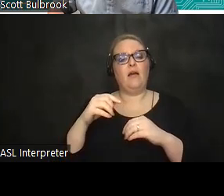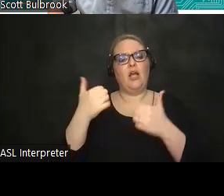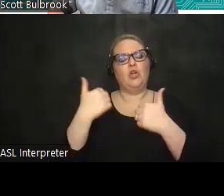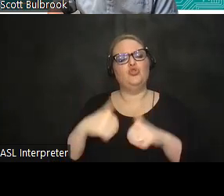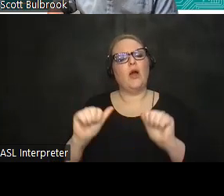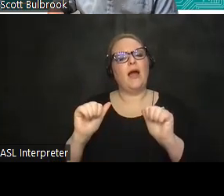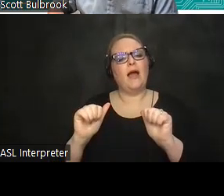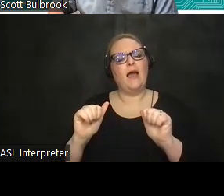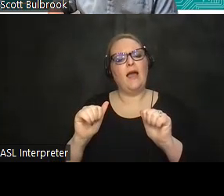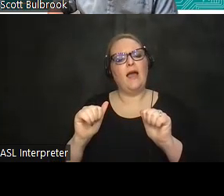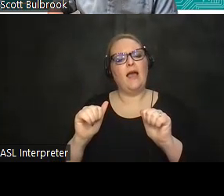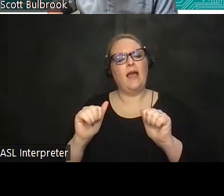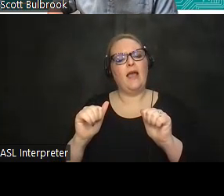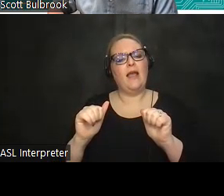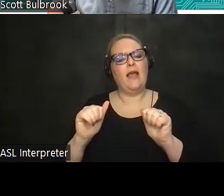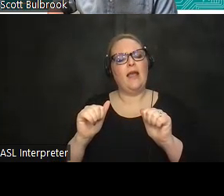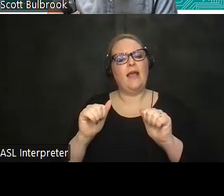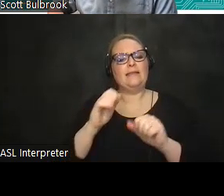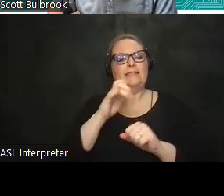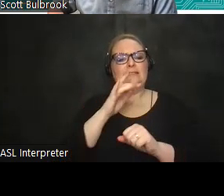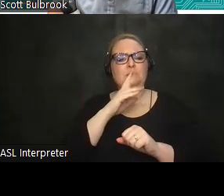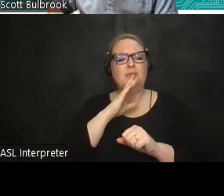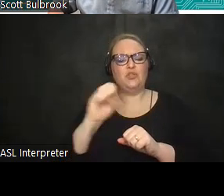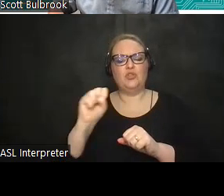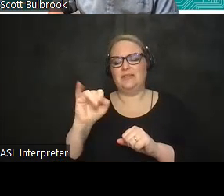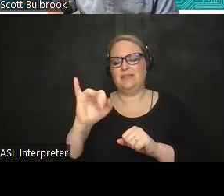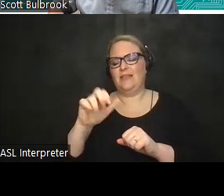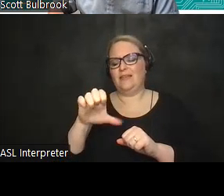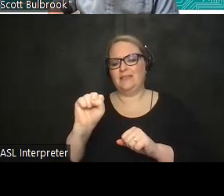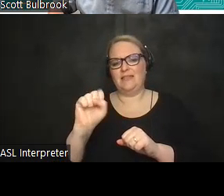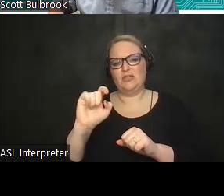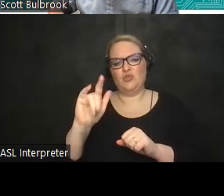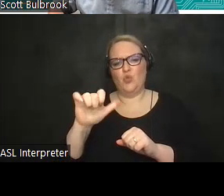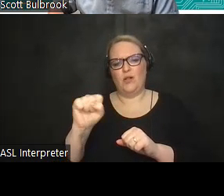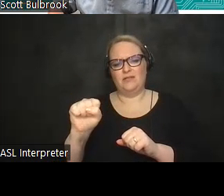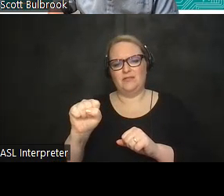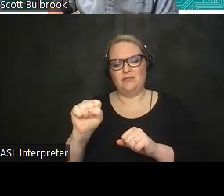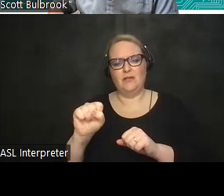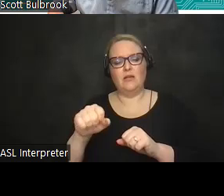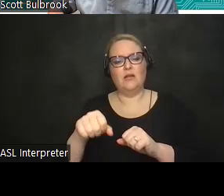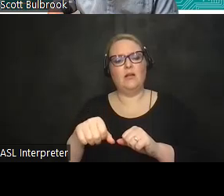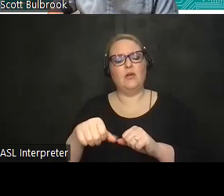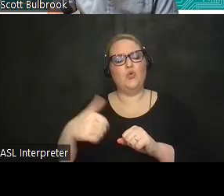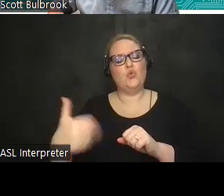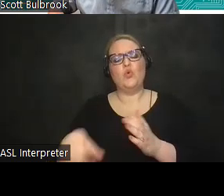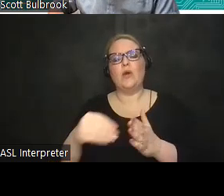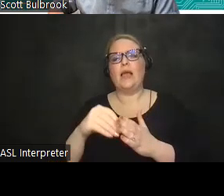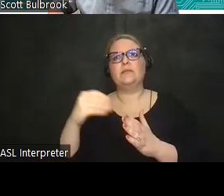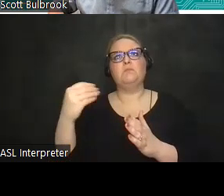some of the speech synthesis tools and uh they're incredibly expensive